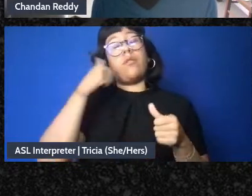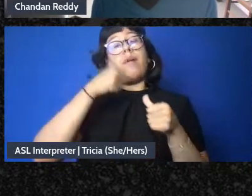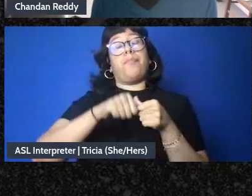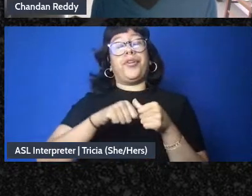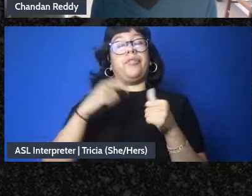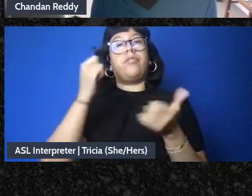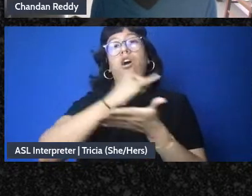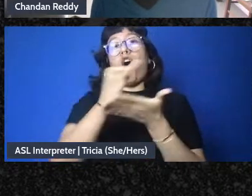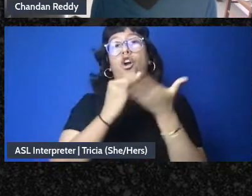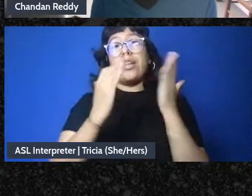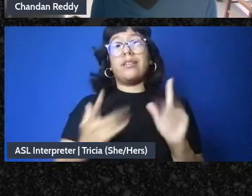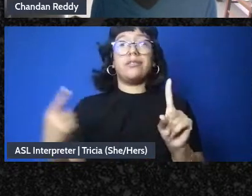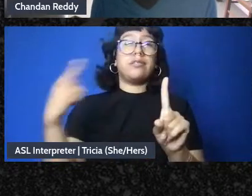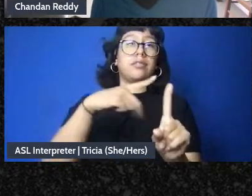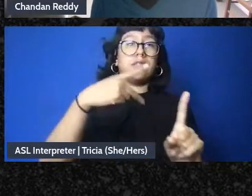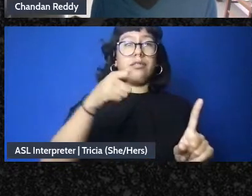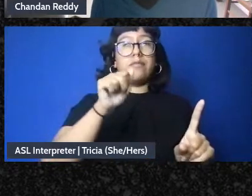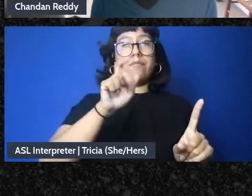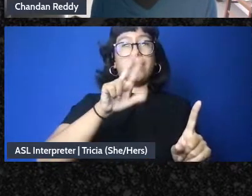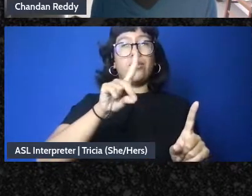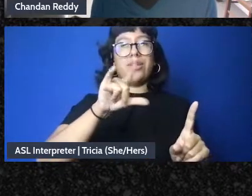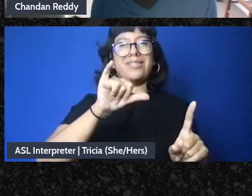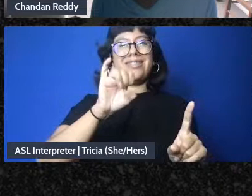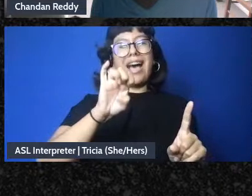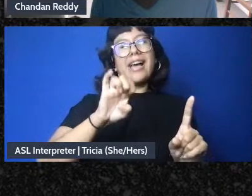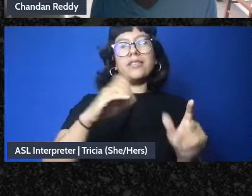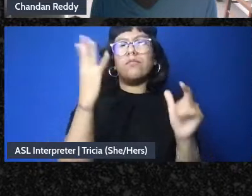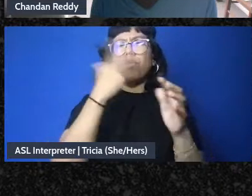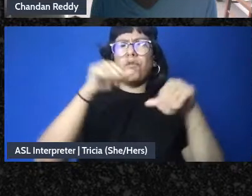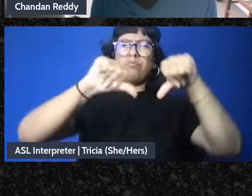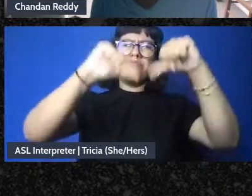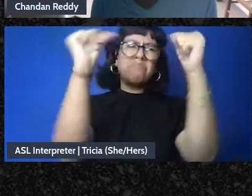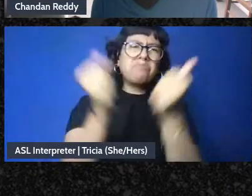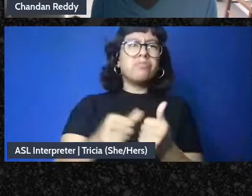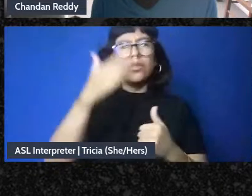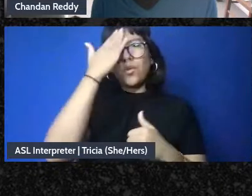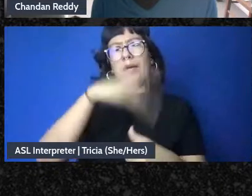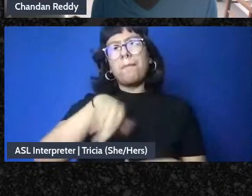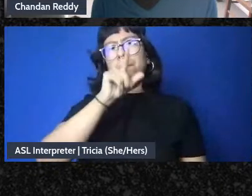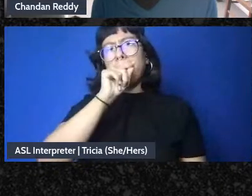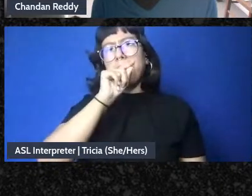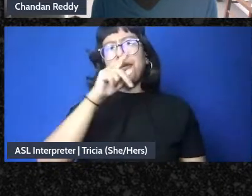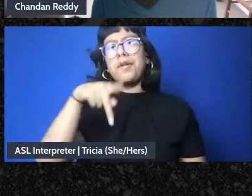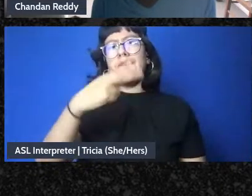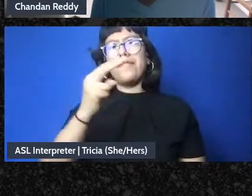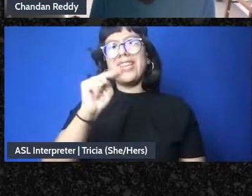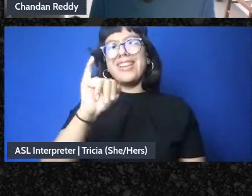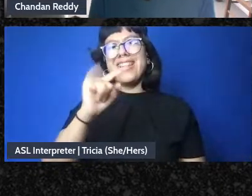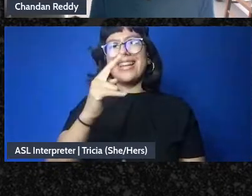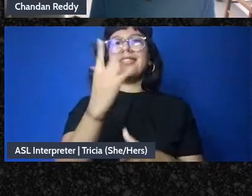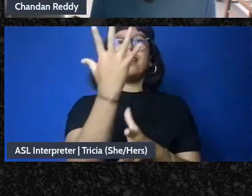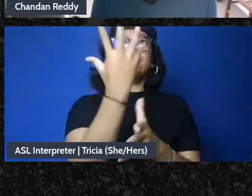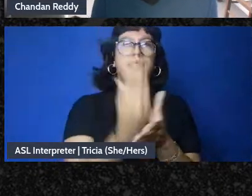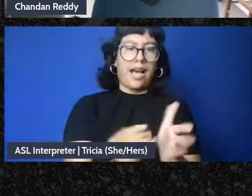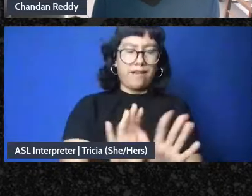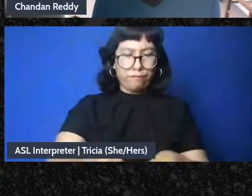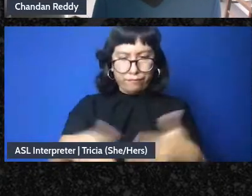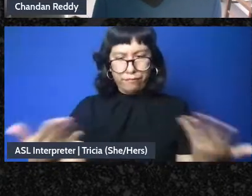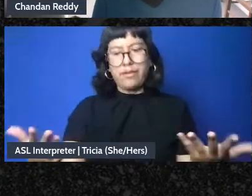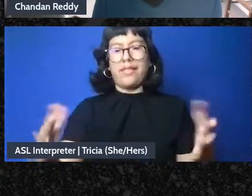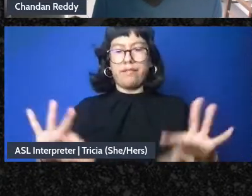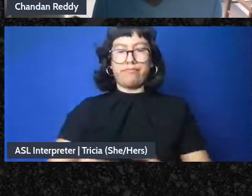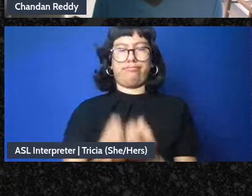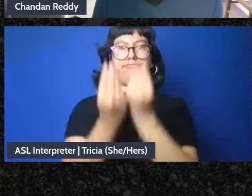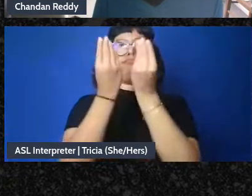who made this beautiful sculpture of a phoenix from the flames of imagining how people were going to emerge out of this fire